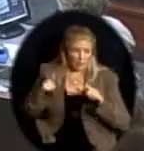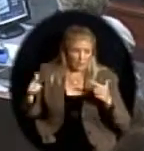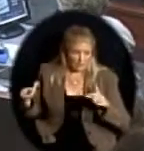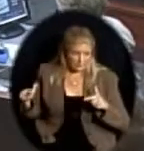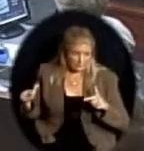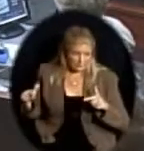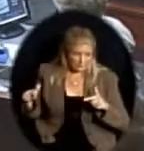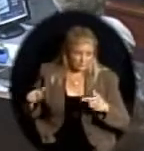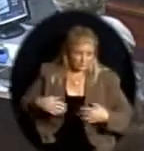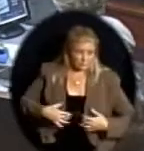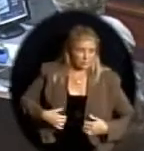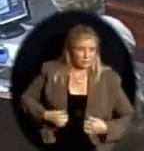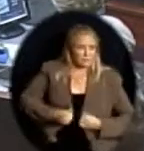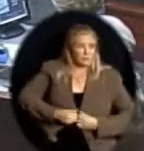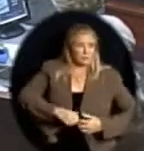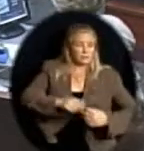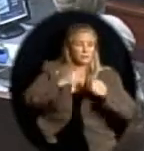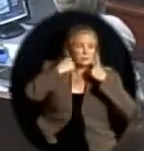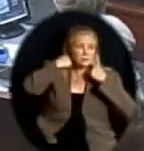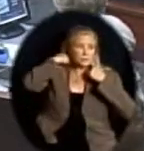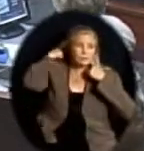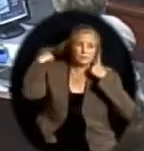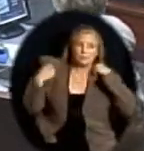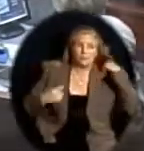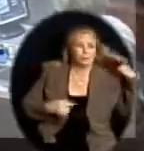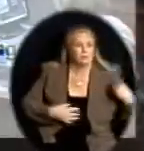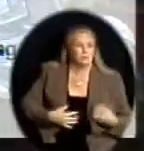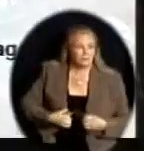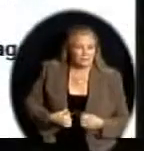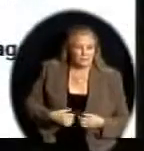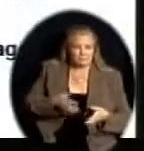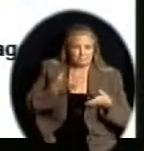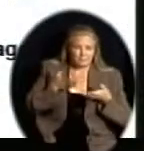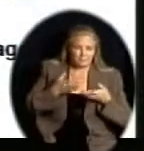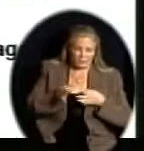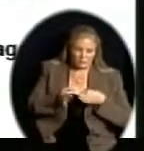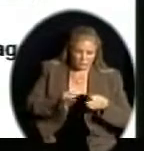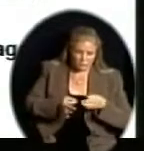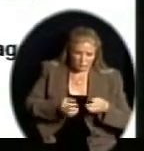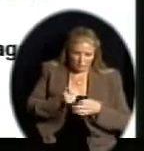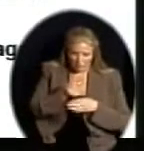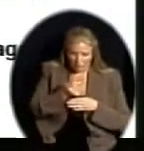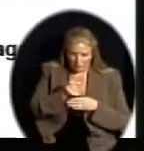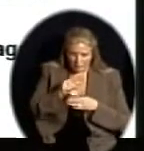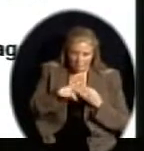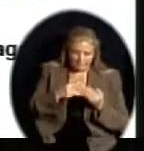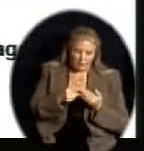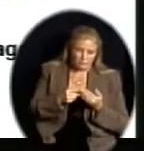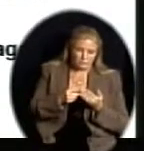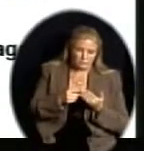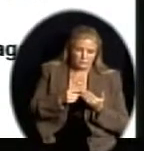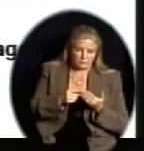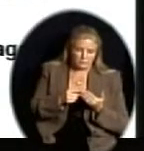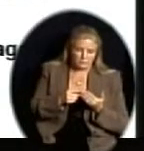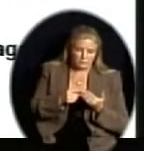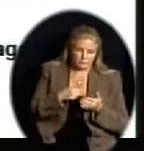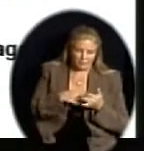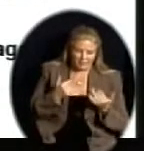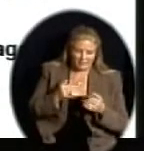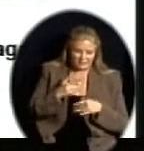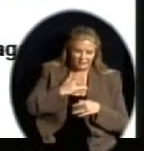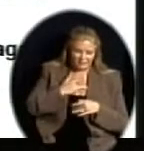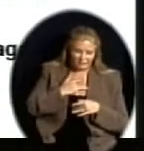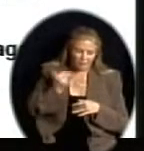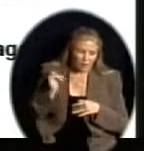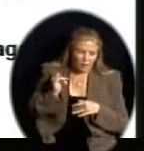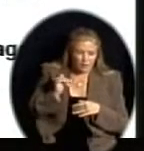assessment with their reading levels. To describe a little bit about what this felt like from